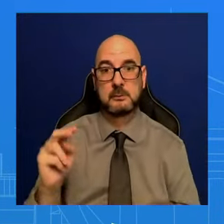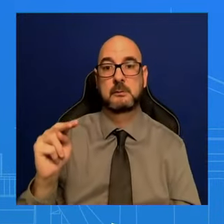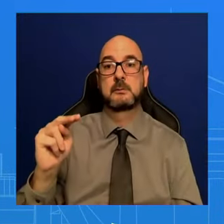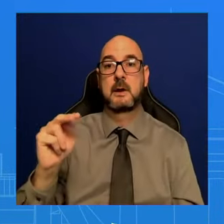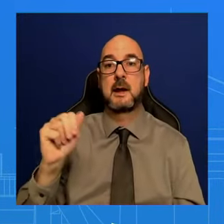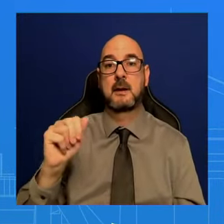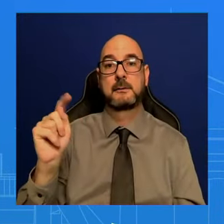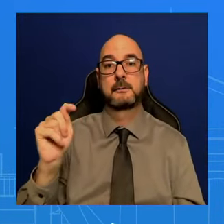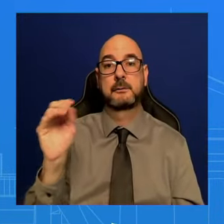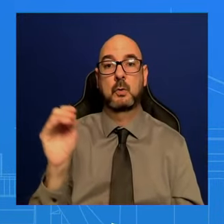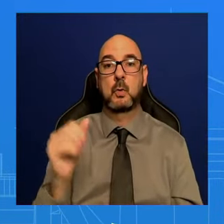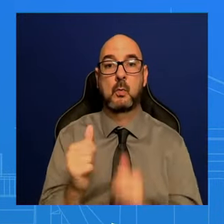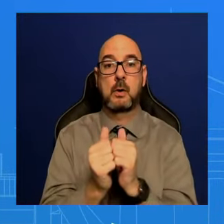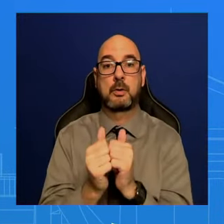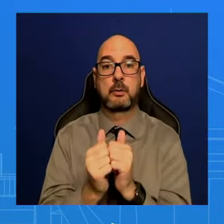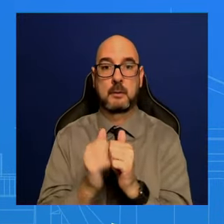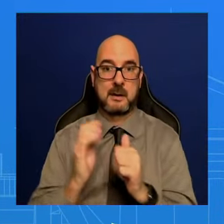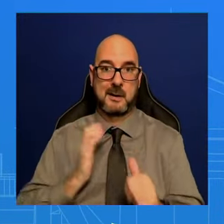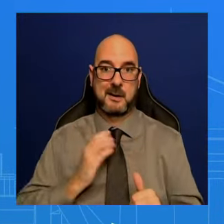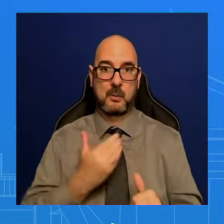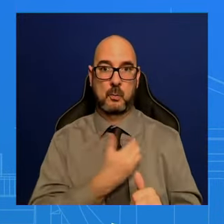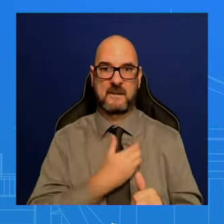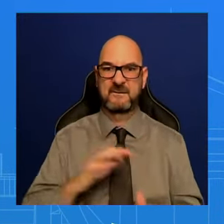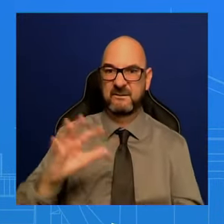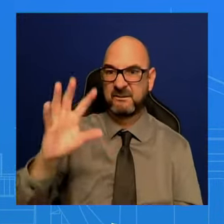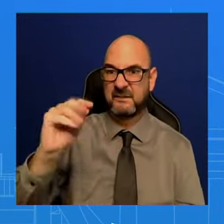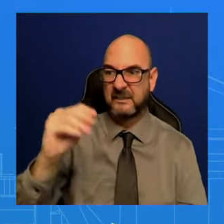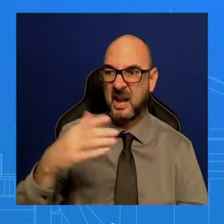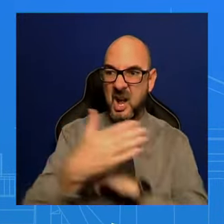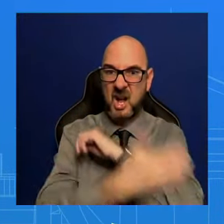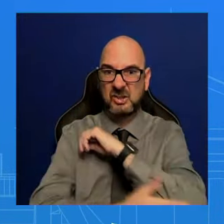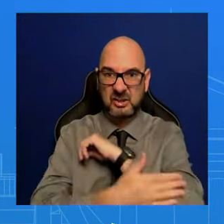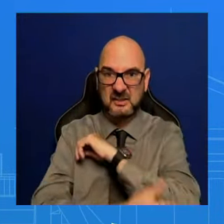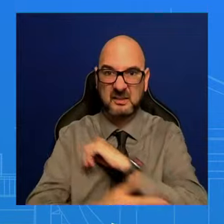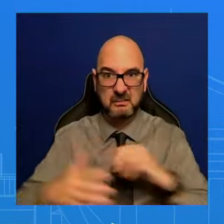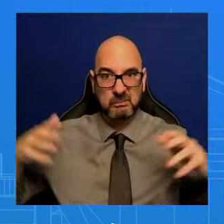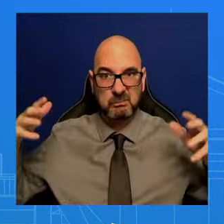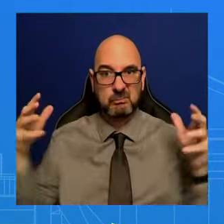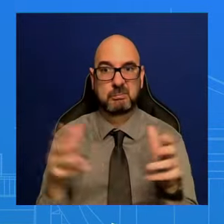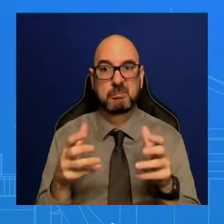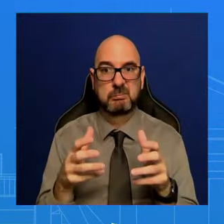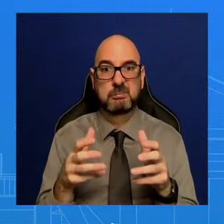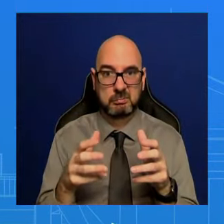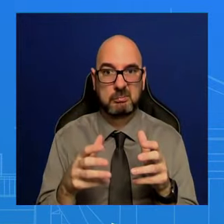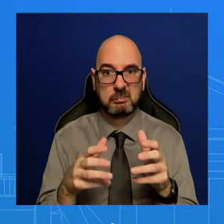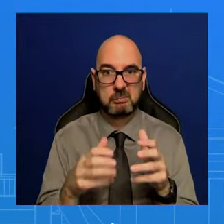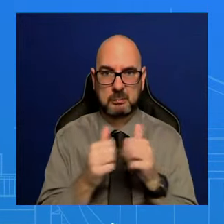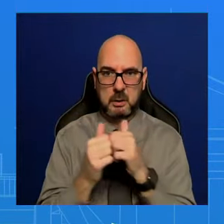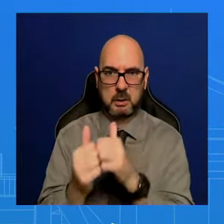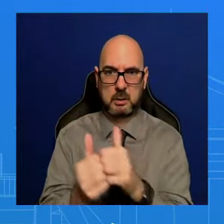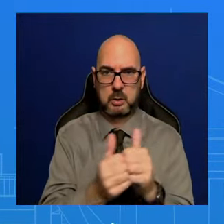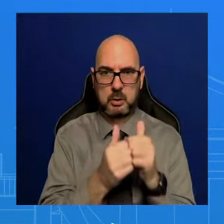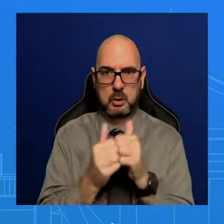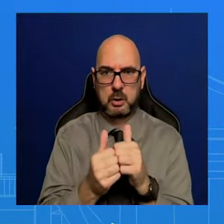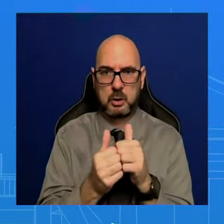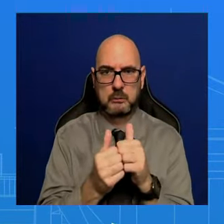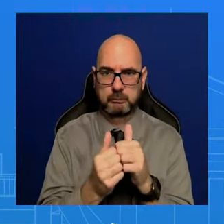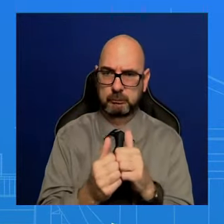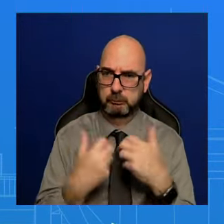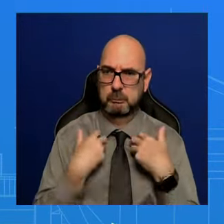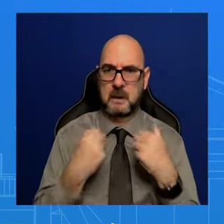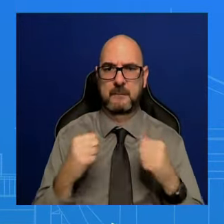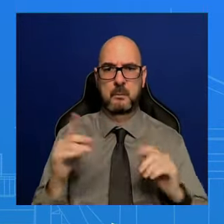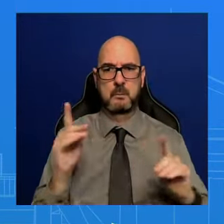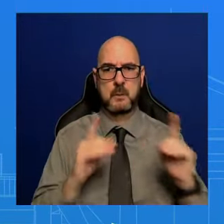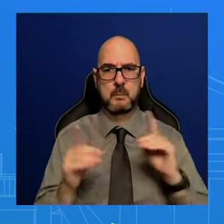countries plus together, on making sure that the brave people of Ukraine have what they need, the security assistance that they